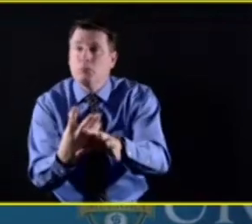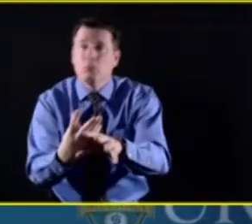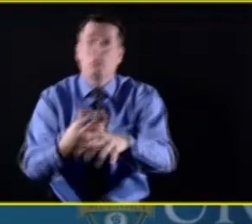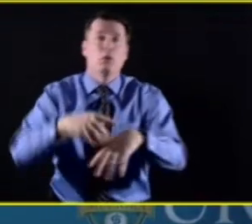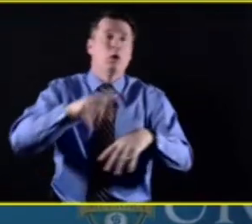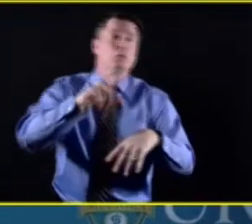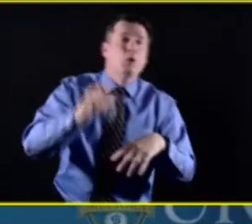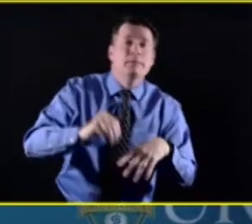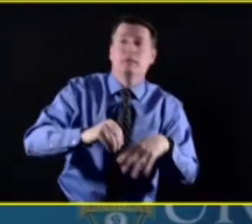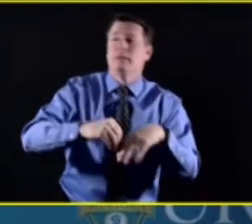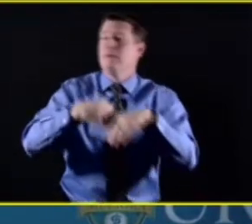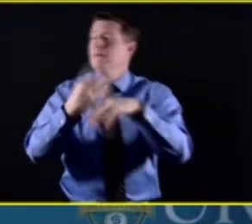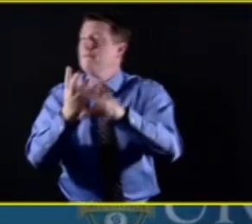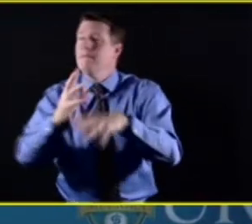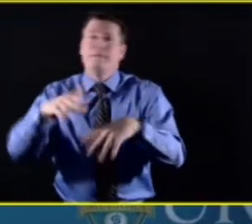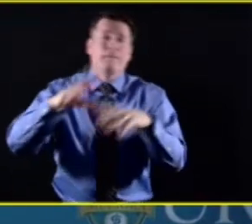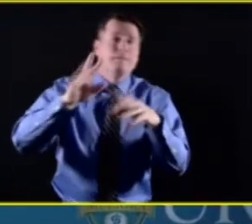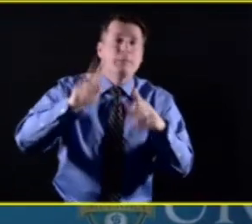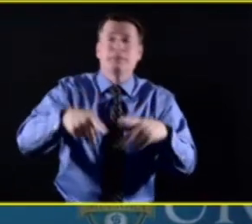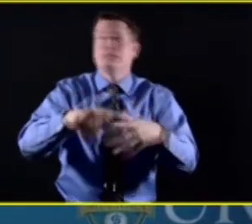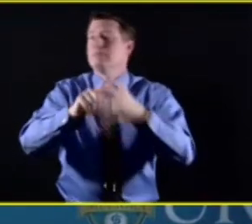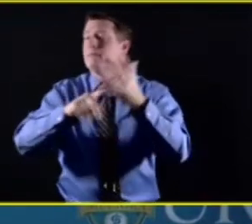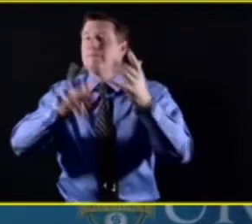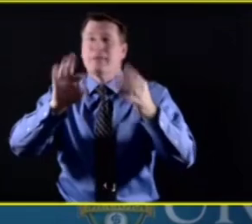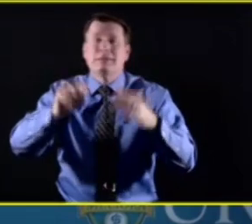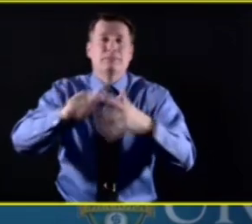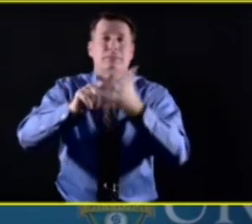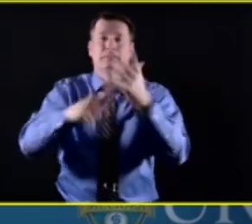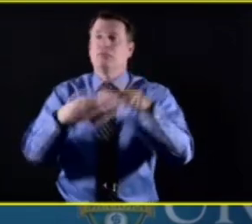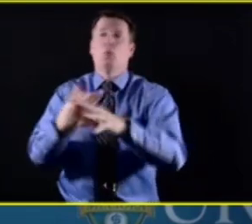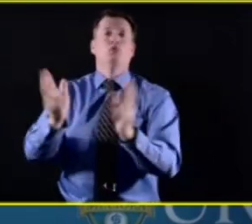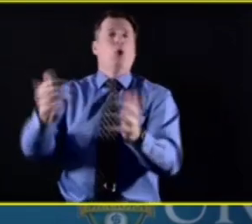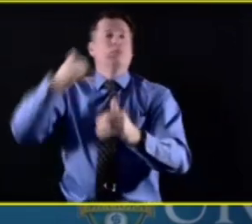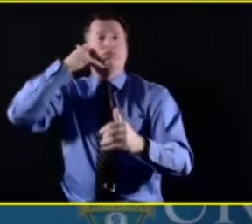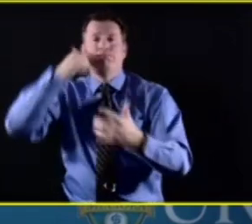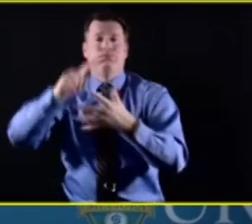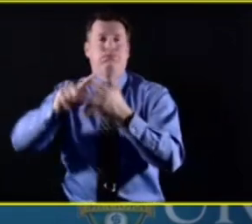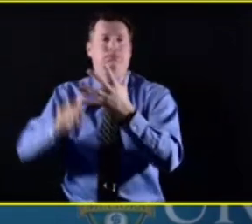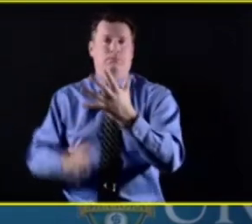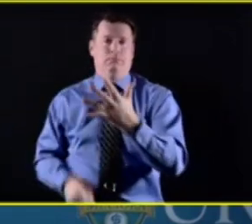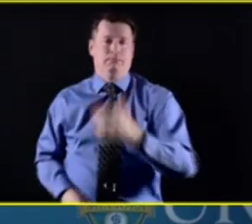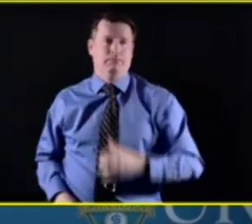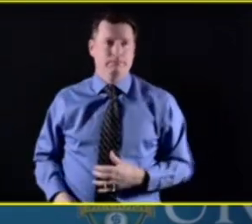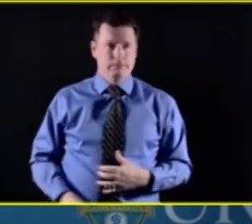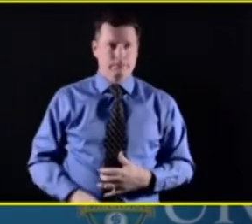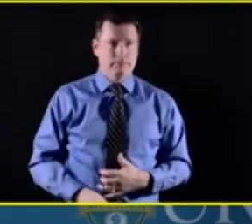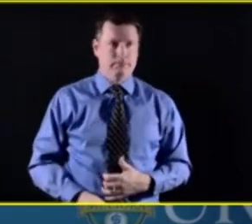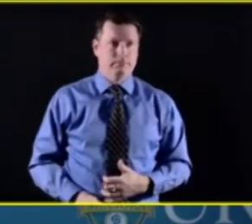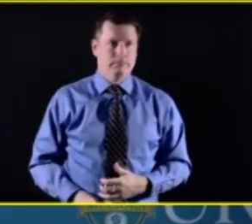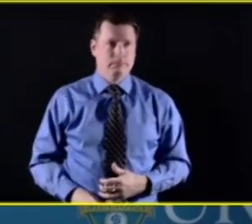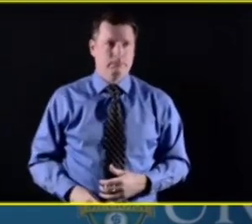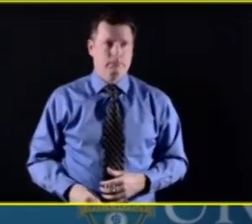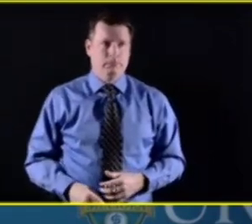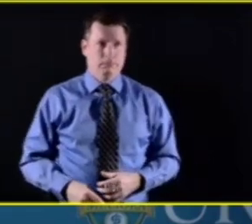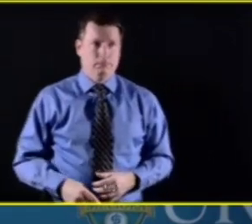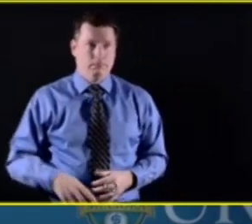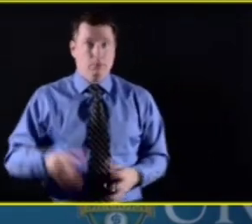Thank you. I'll tell them they need to call me more often if they want to feel better. Right. Thank you guys so much. I'm all set. Thank you, Rebecca.